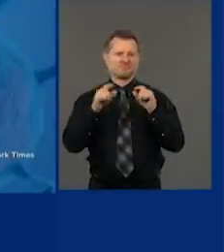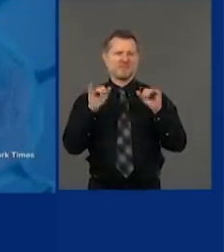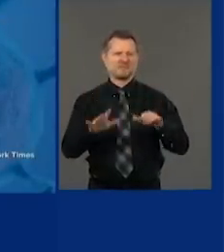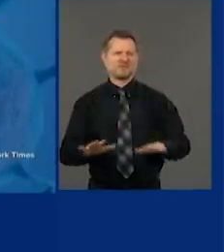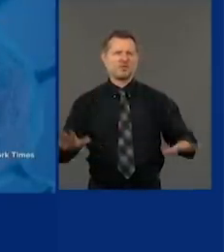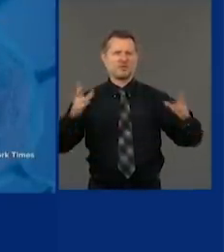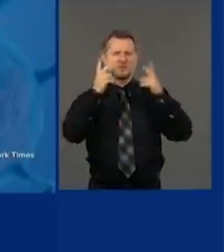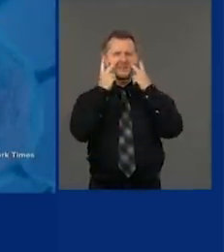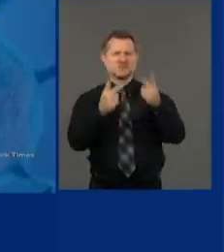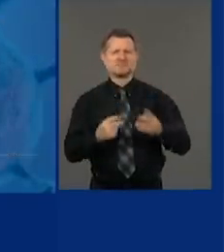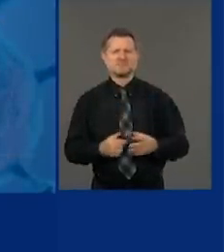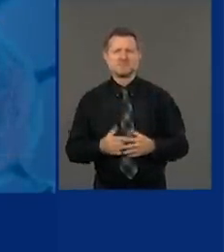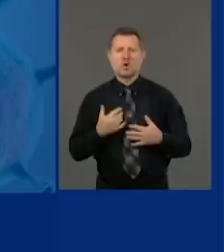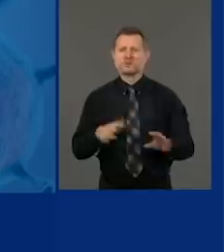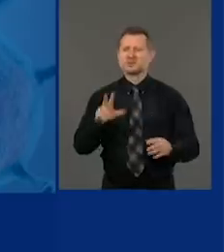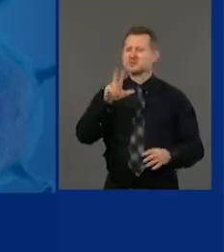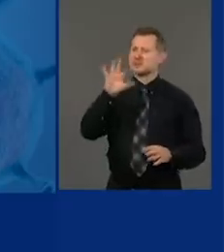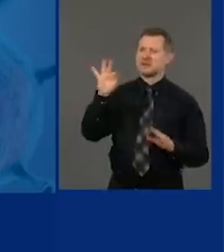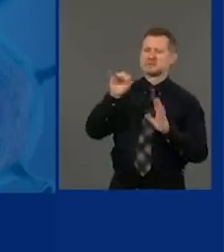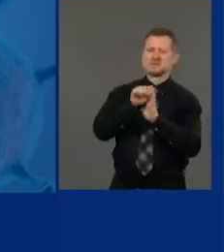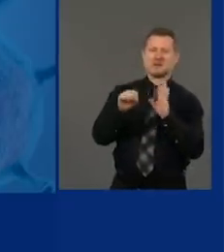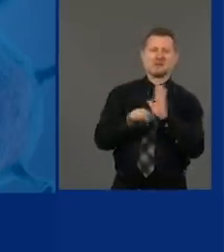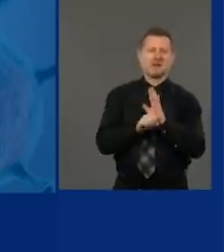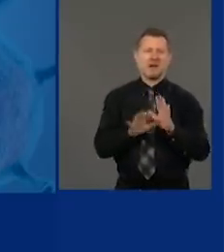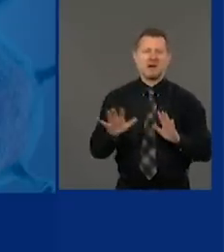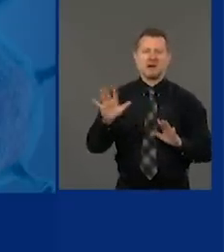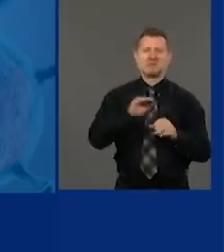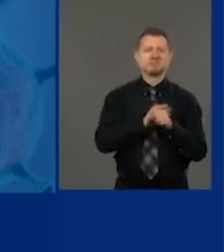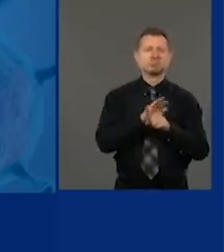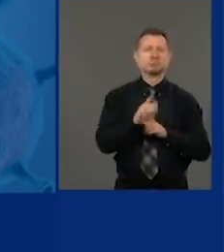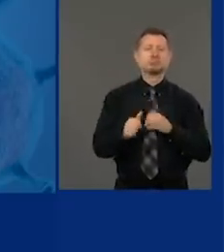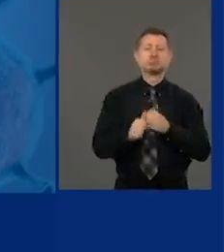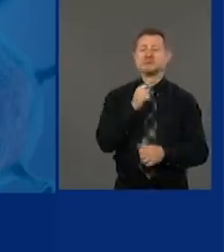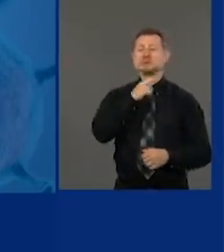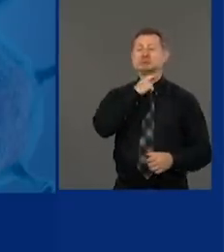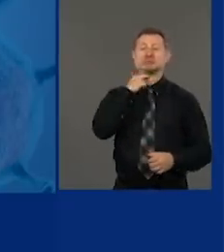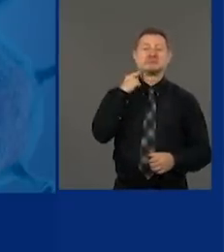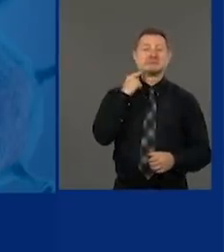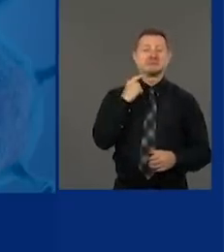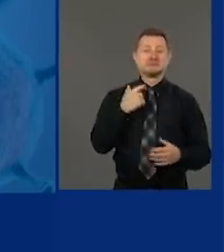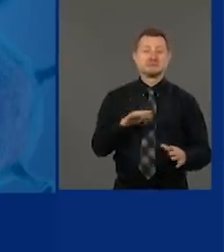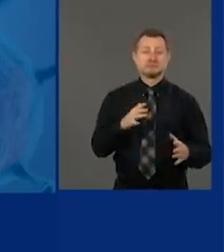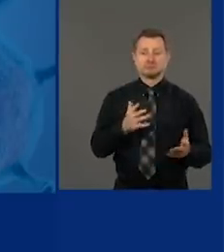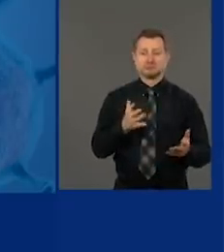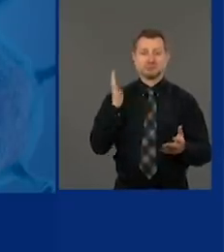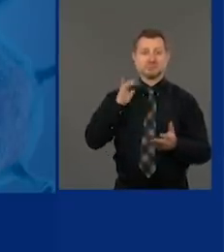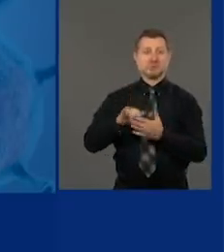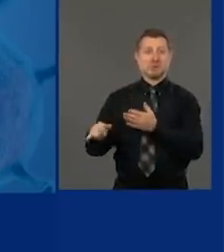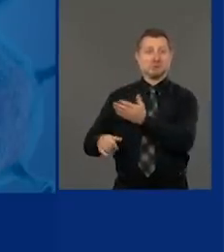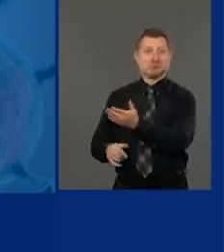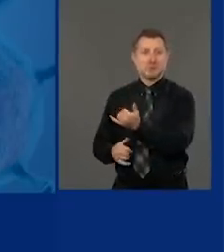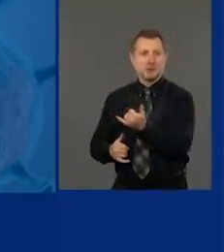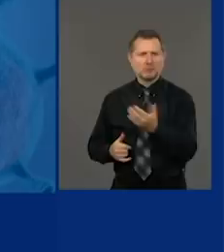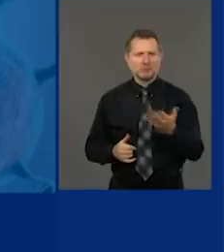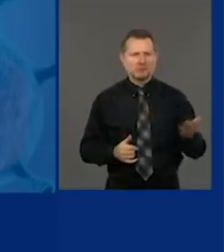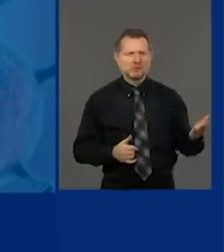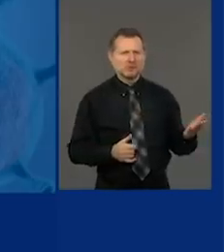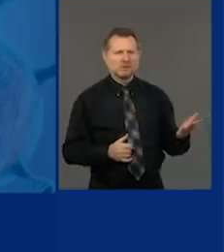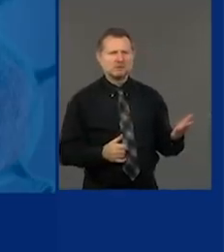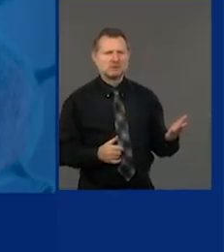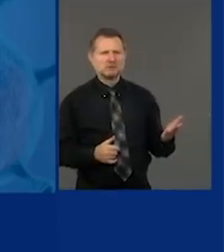And it's now a threat to the state of New York. We have done a